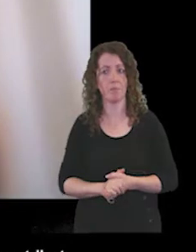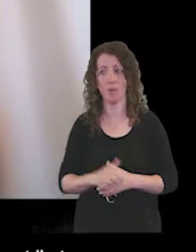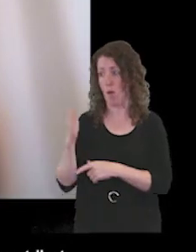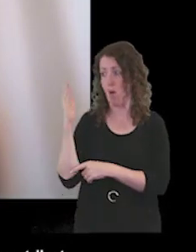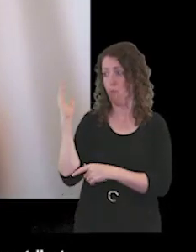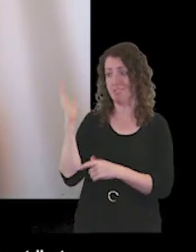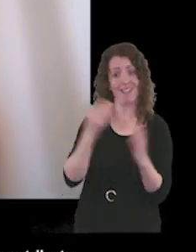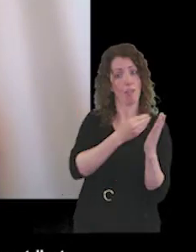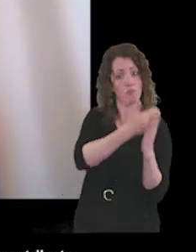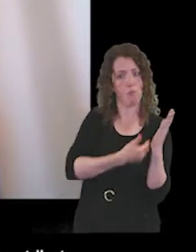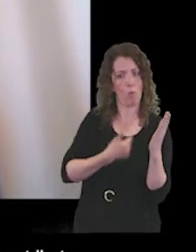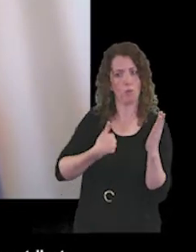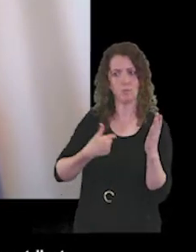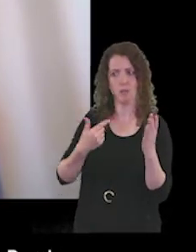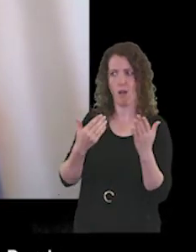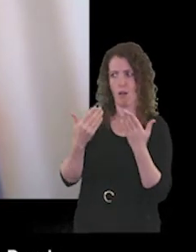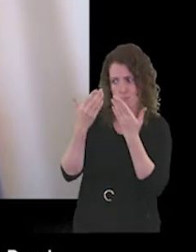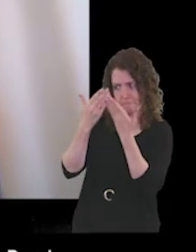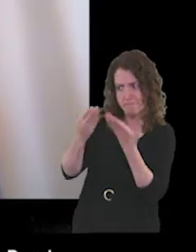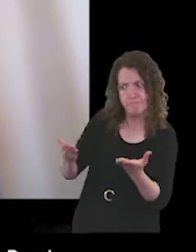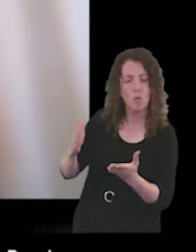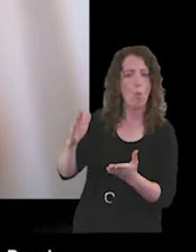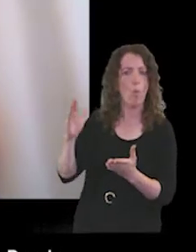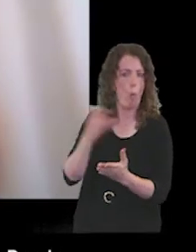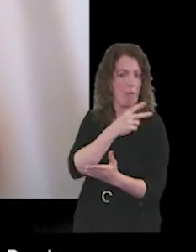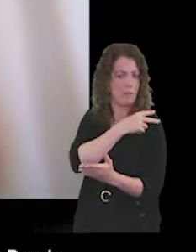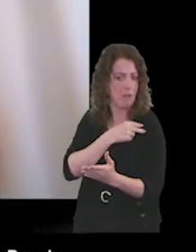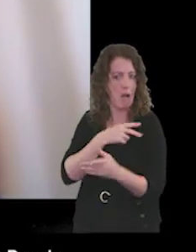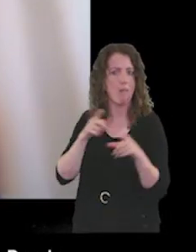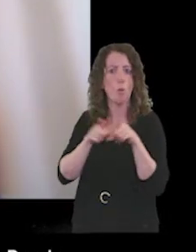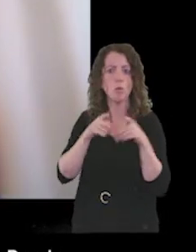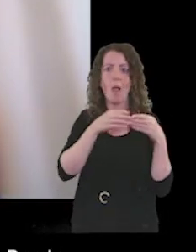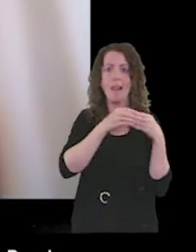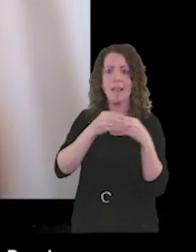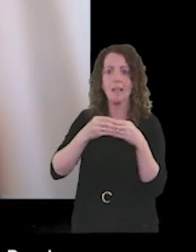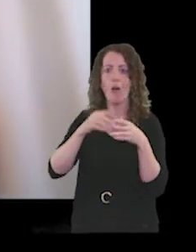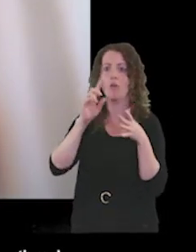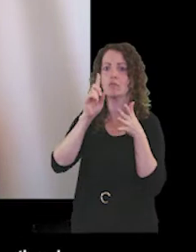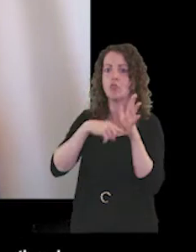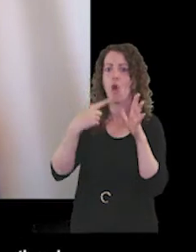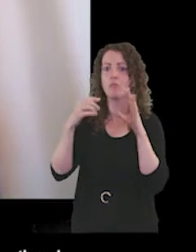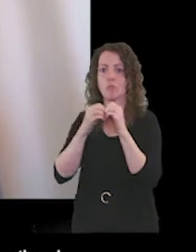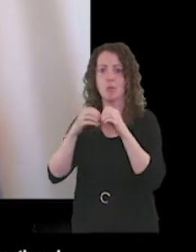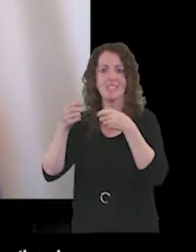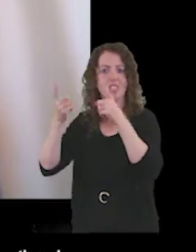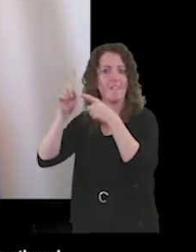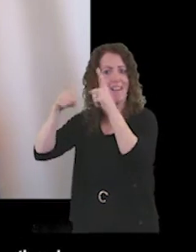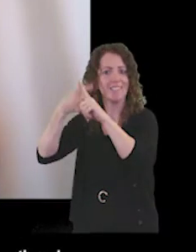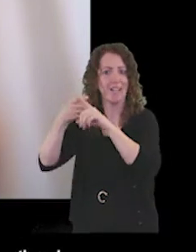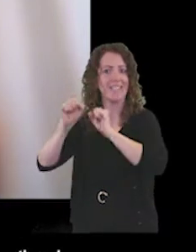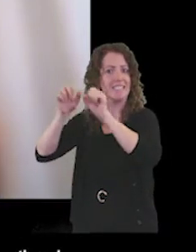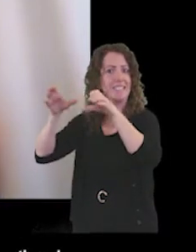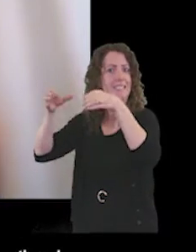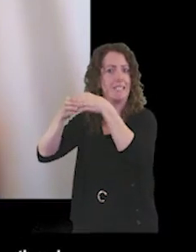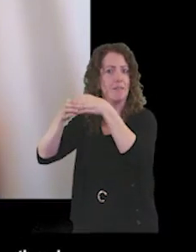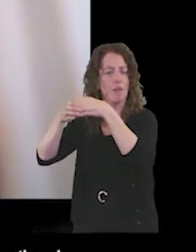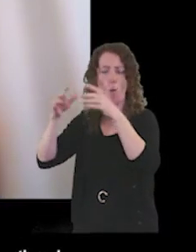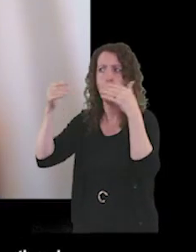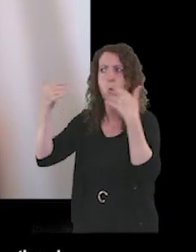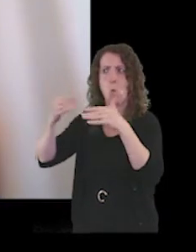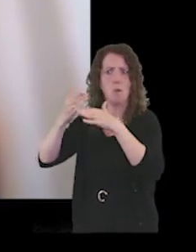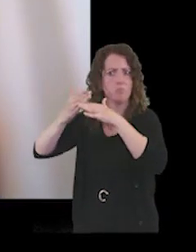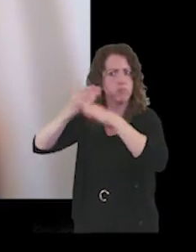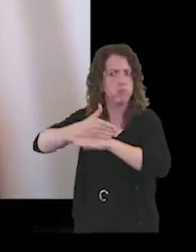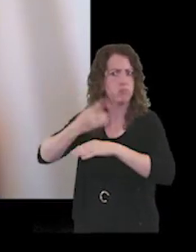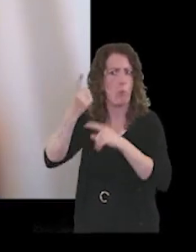I pay tribute to all the staff of the Trust and the leadership of John Bruin, our Chief Executive, and his team for their exceptional efforts during